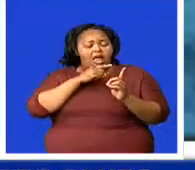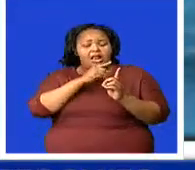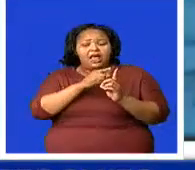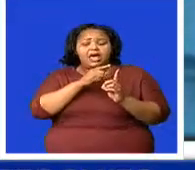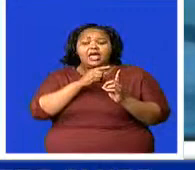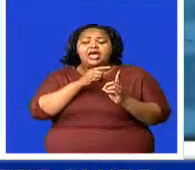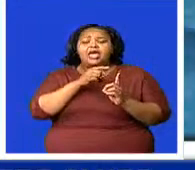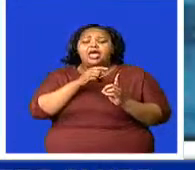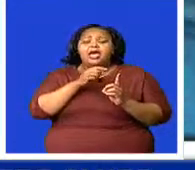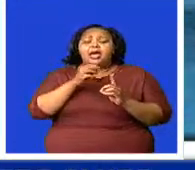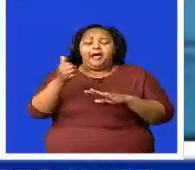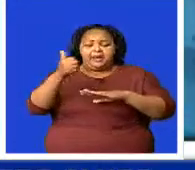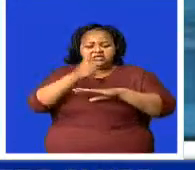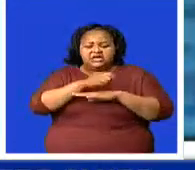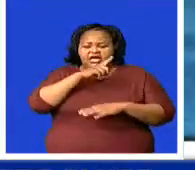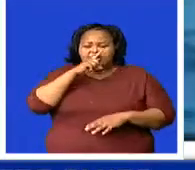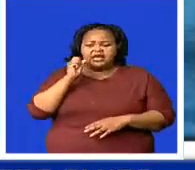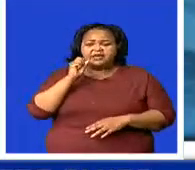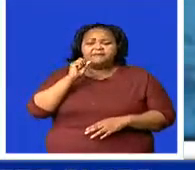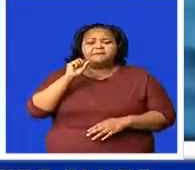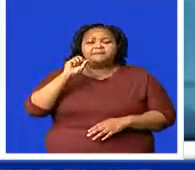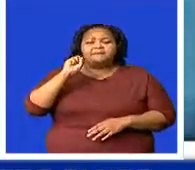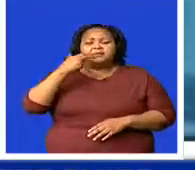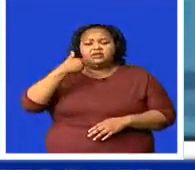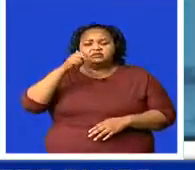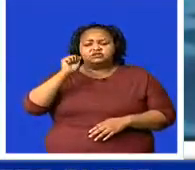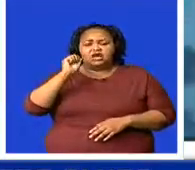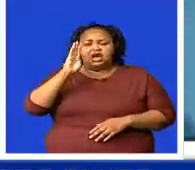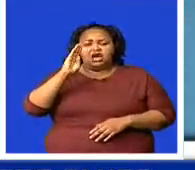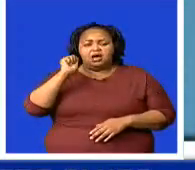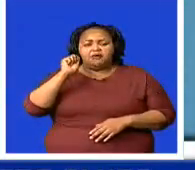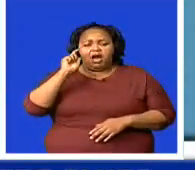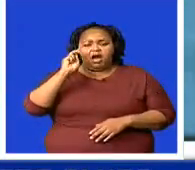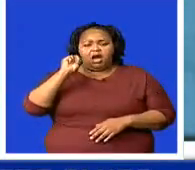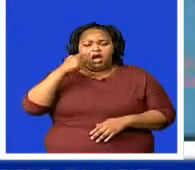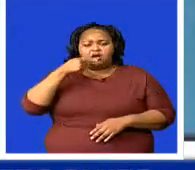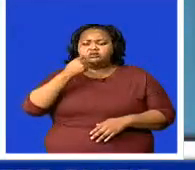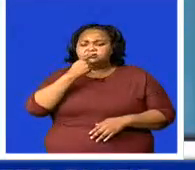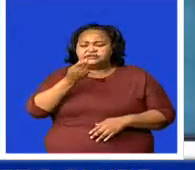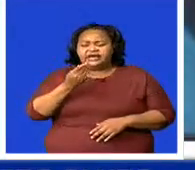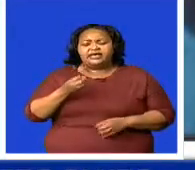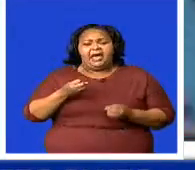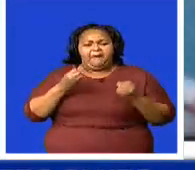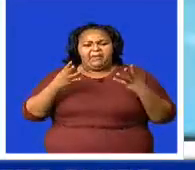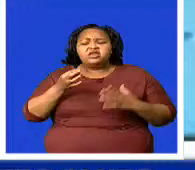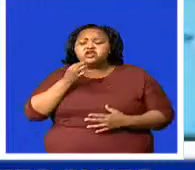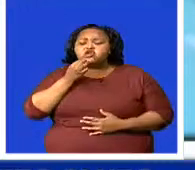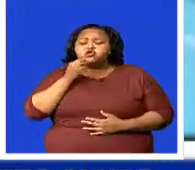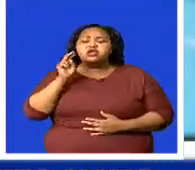country, there is a need for more swimming clubs of youngsters and their own competitions.